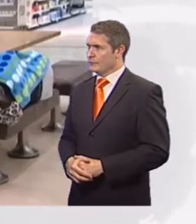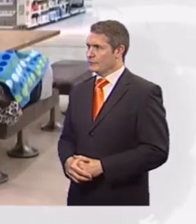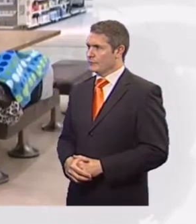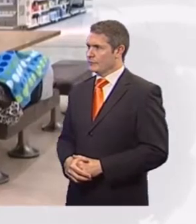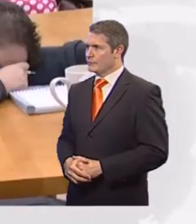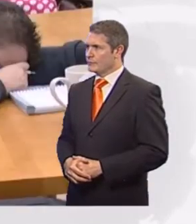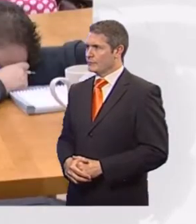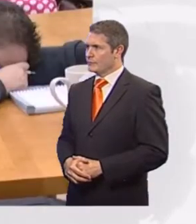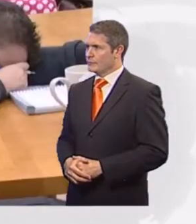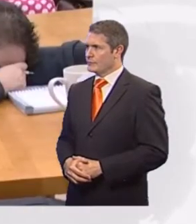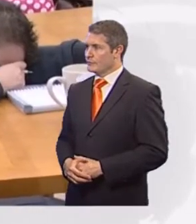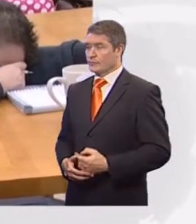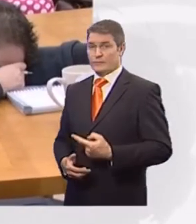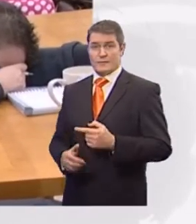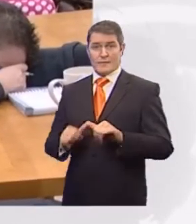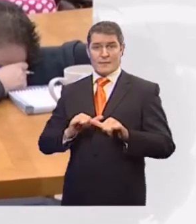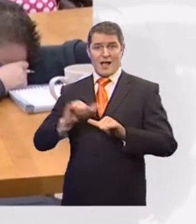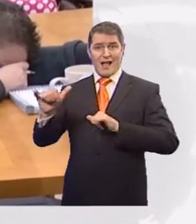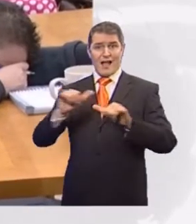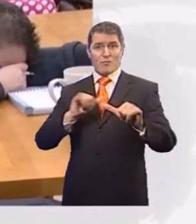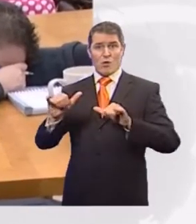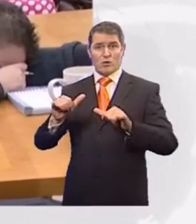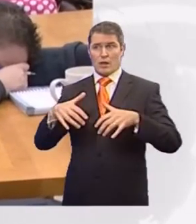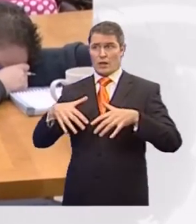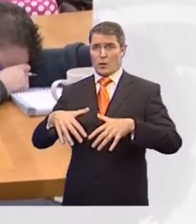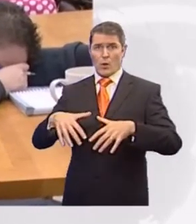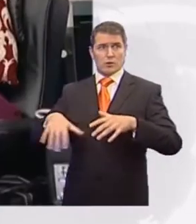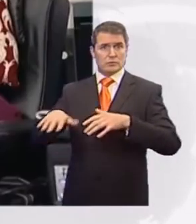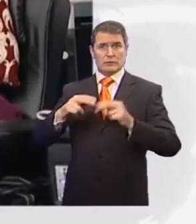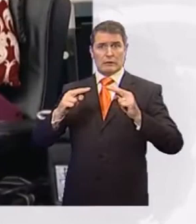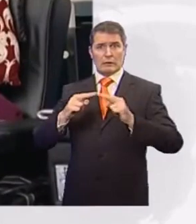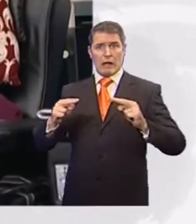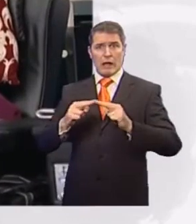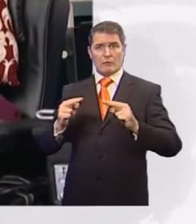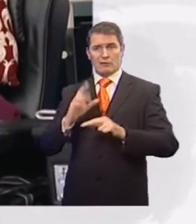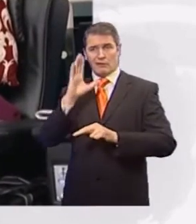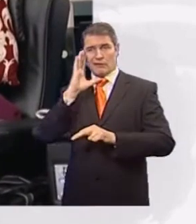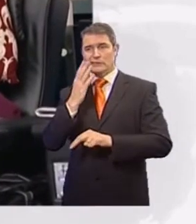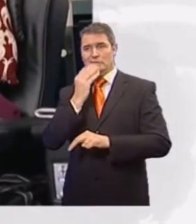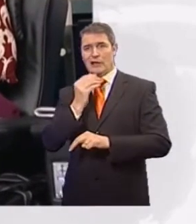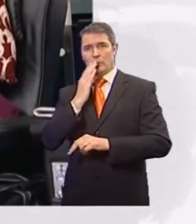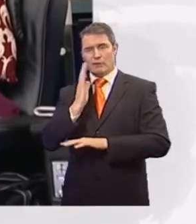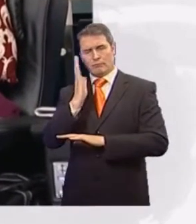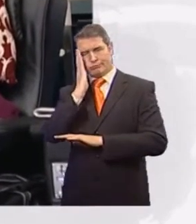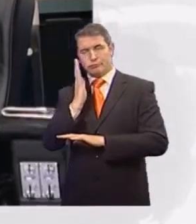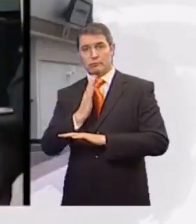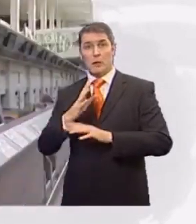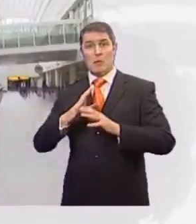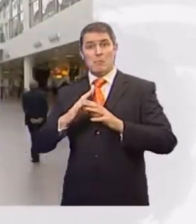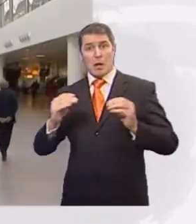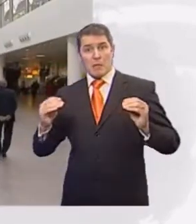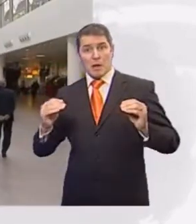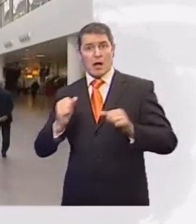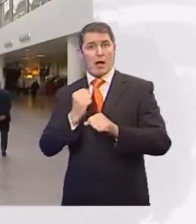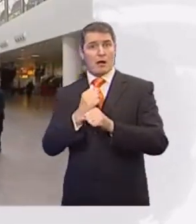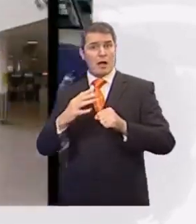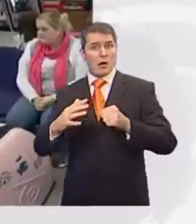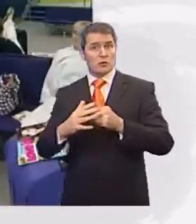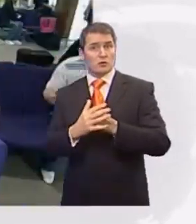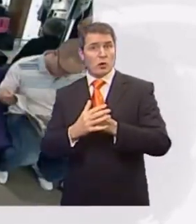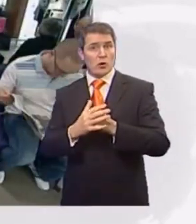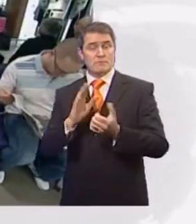Our airports are now a mixture of ghost towns and campsites across the country in Birmingham, Glasgow,